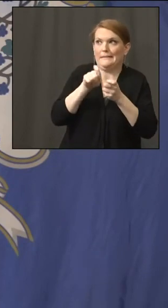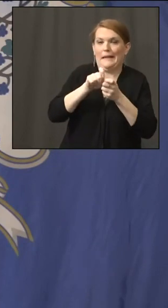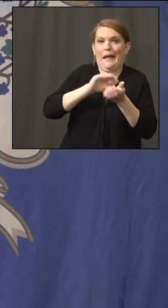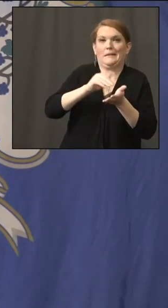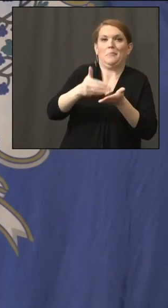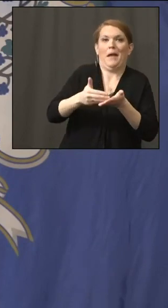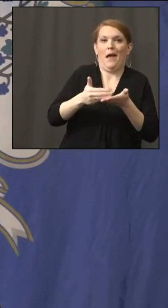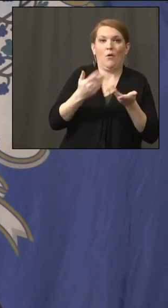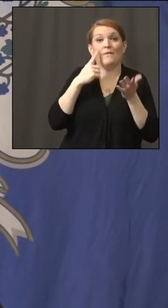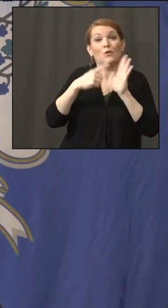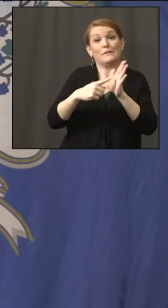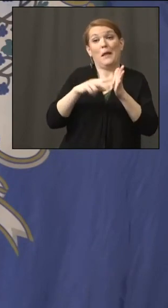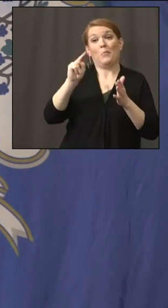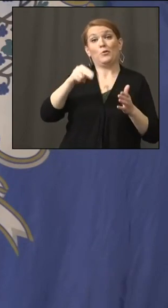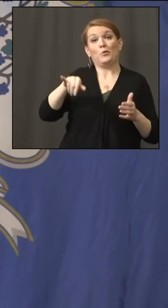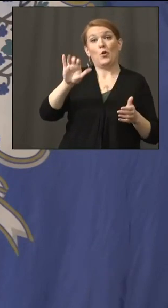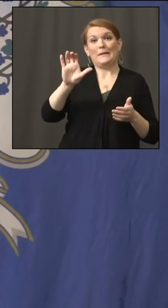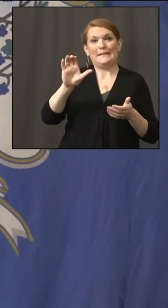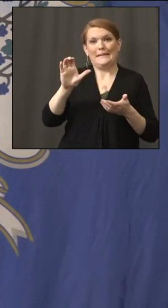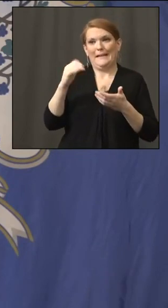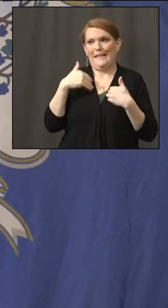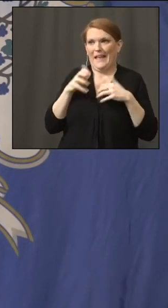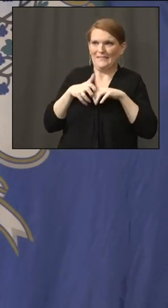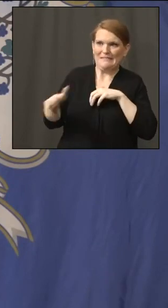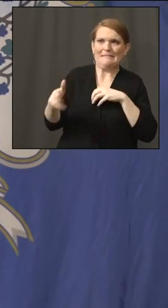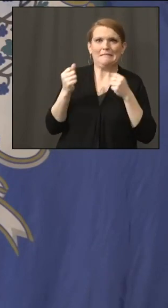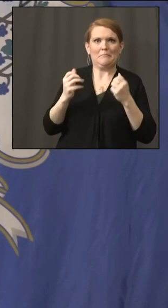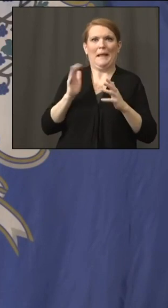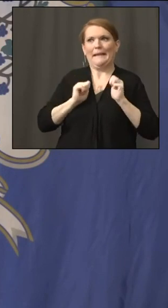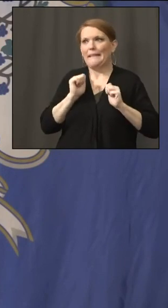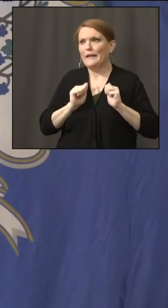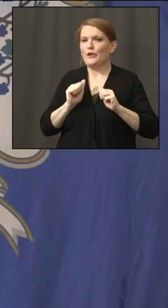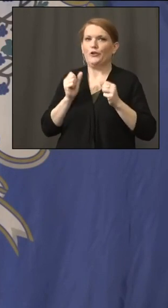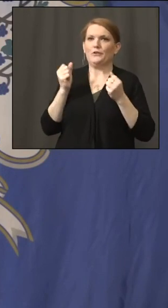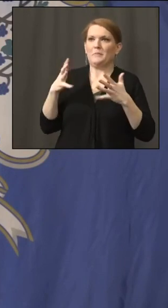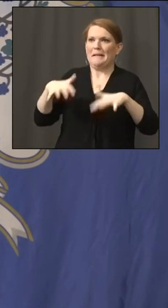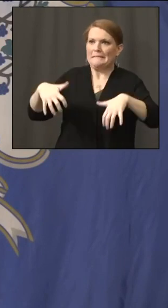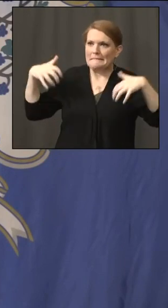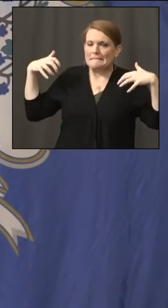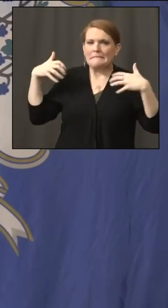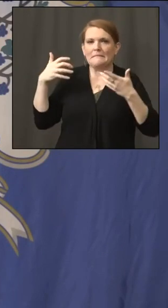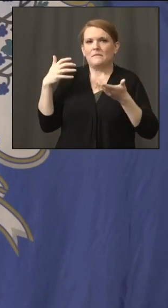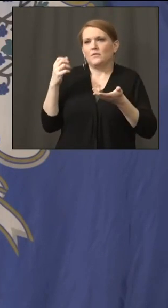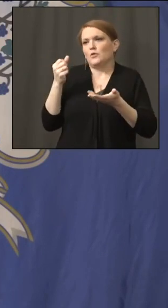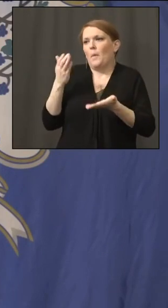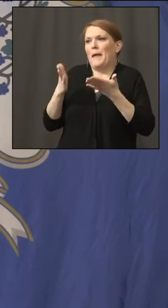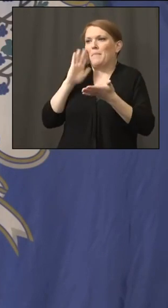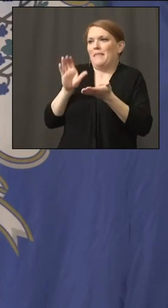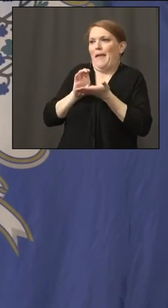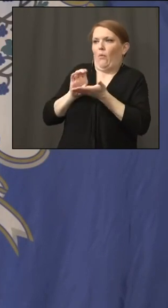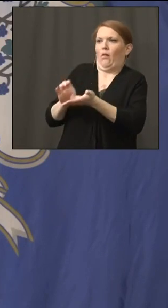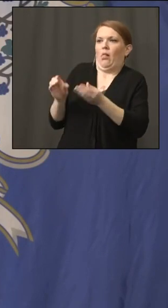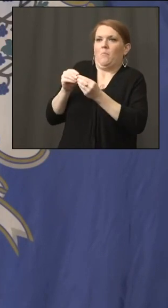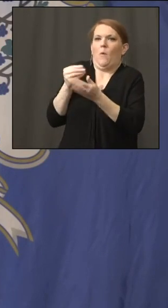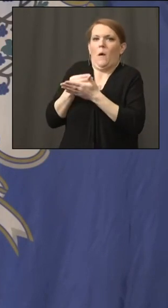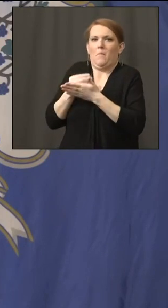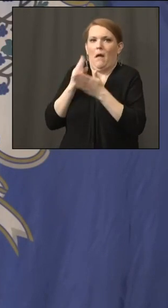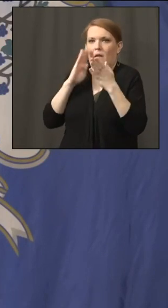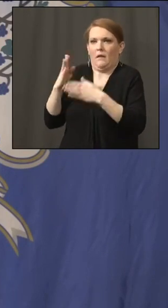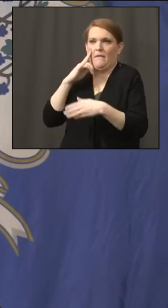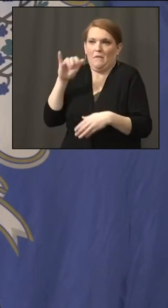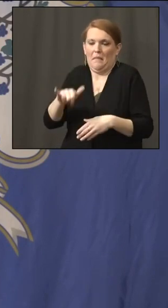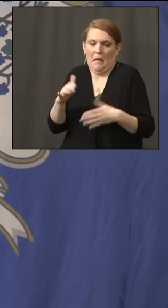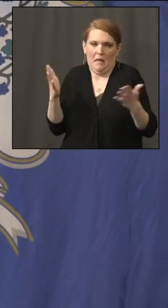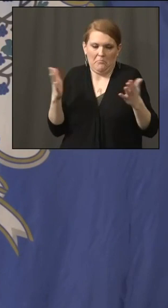of that particular piece of the pie than we do. But overall, when it comes to unemployment, when it comes to PPP,